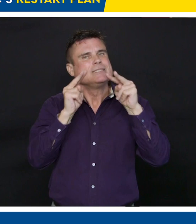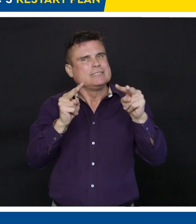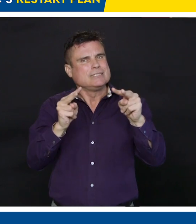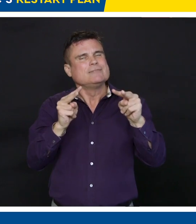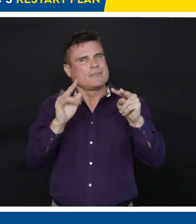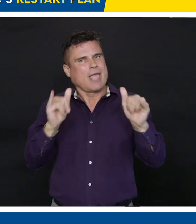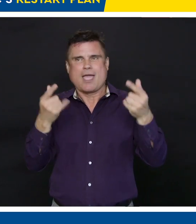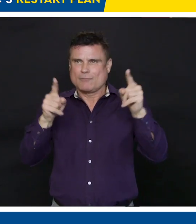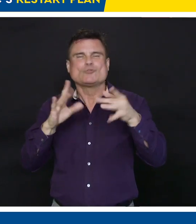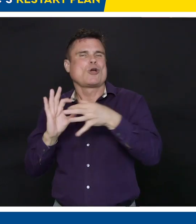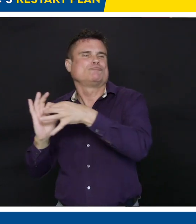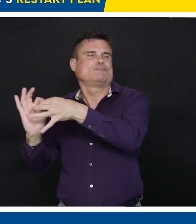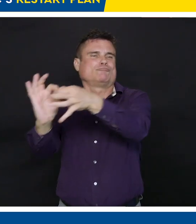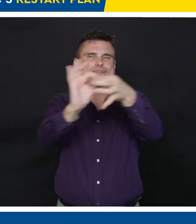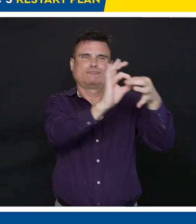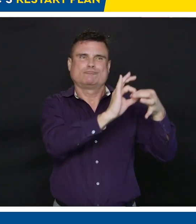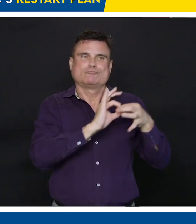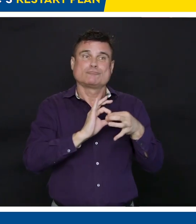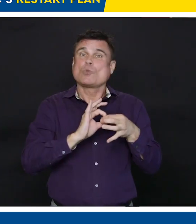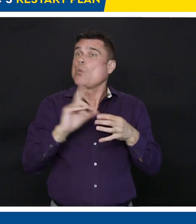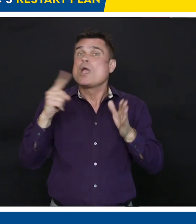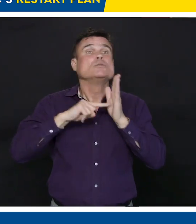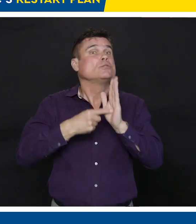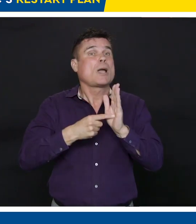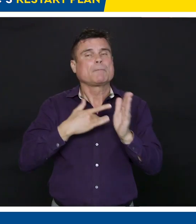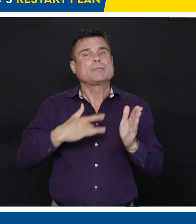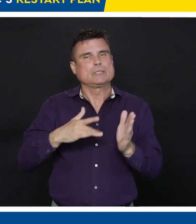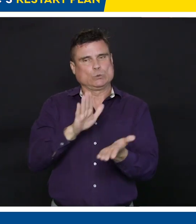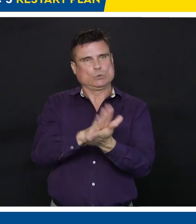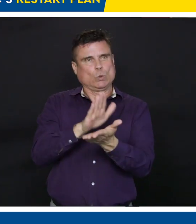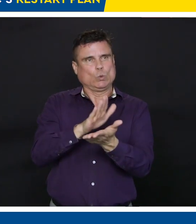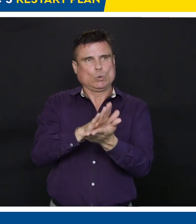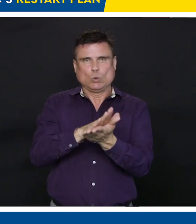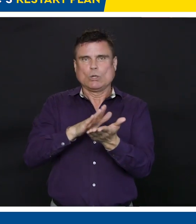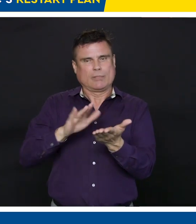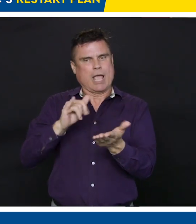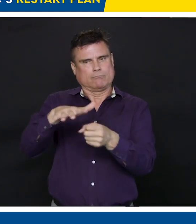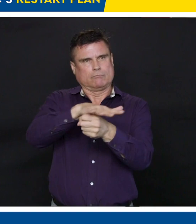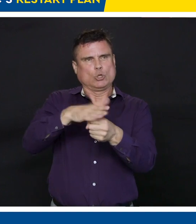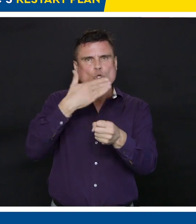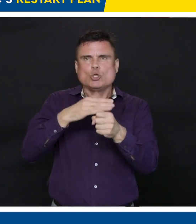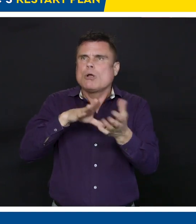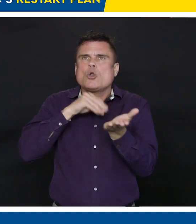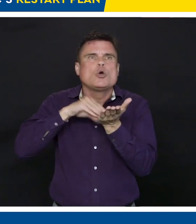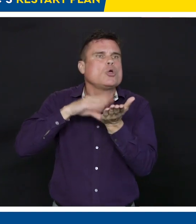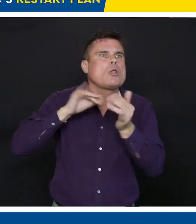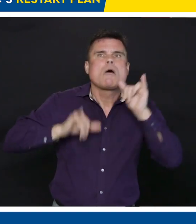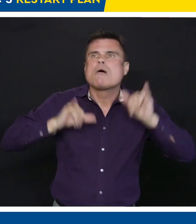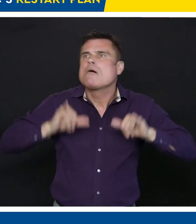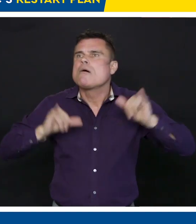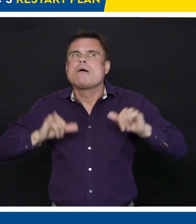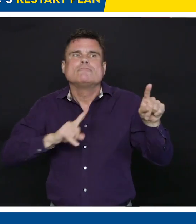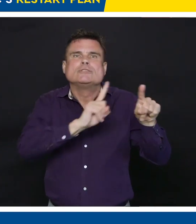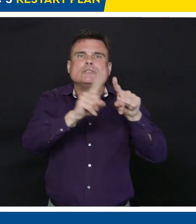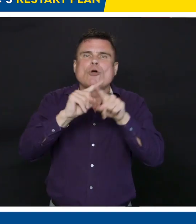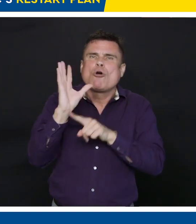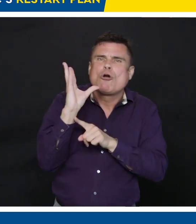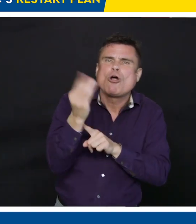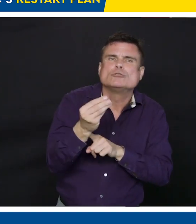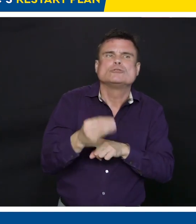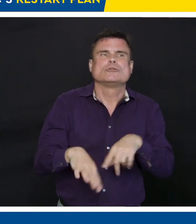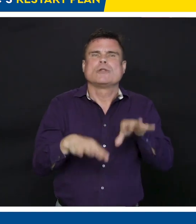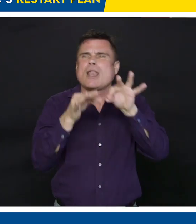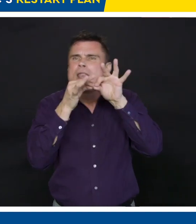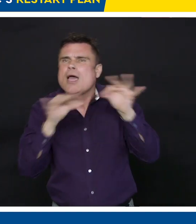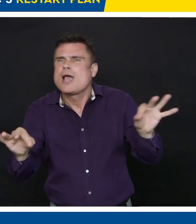anyone, but we're working with all of the various stakeholders and they're numerous. Everyone's got a common purpose and that's to make sure that we can get kids